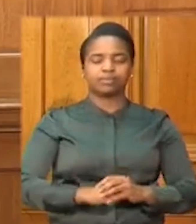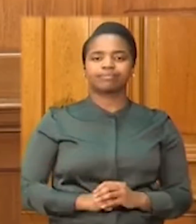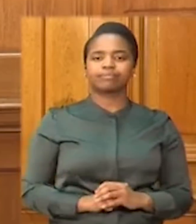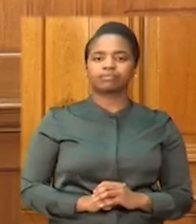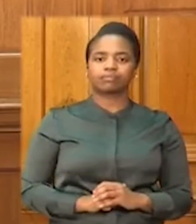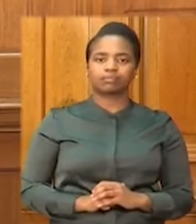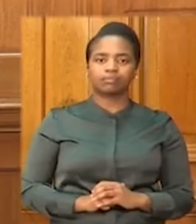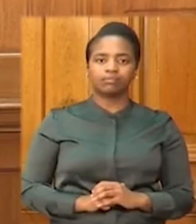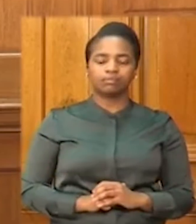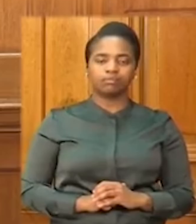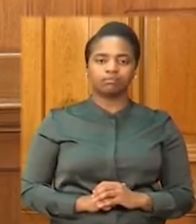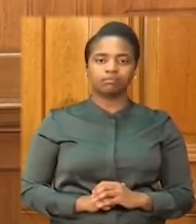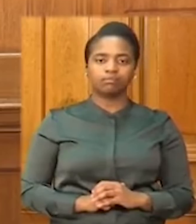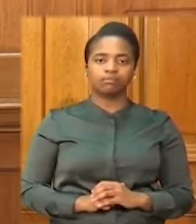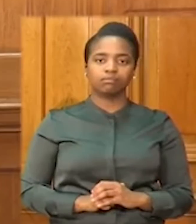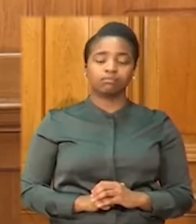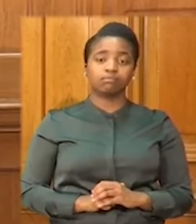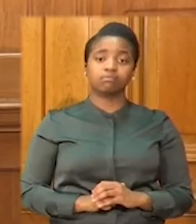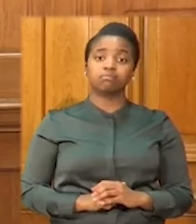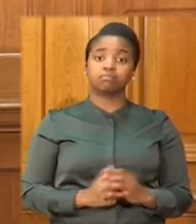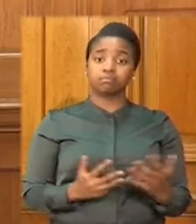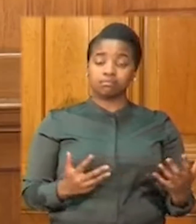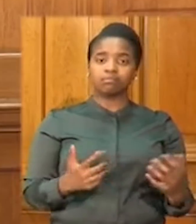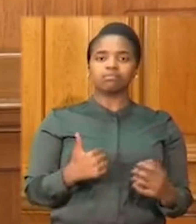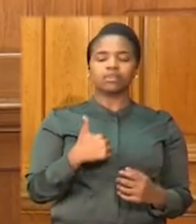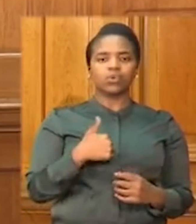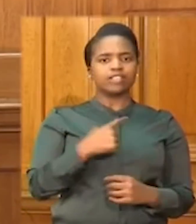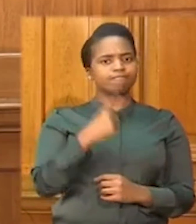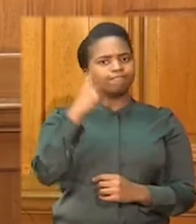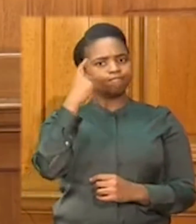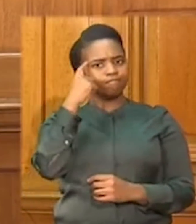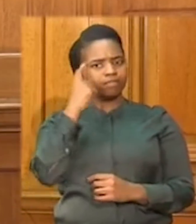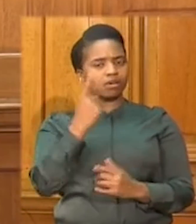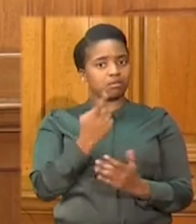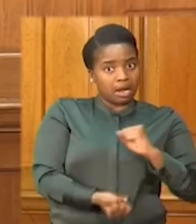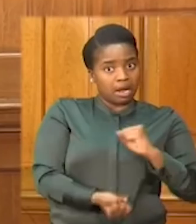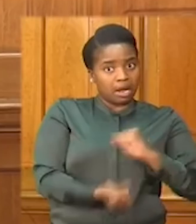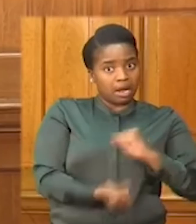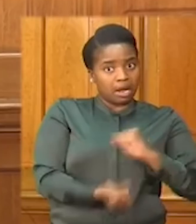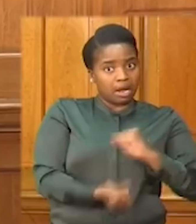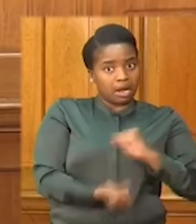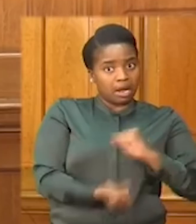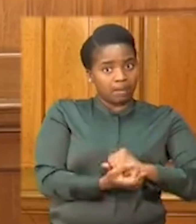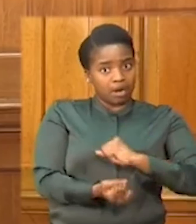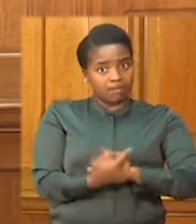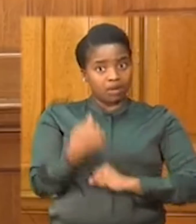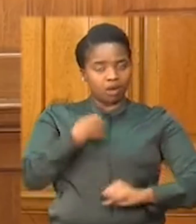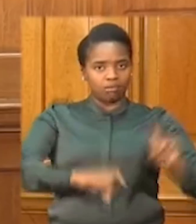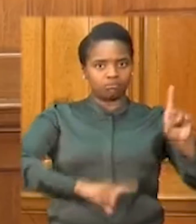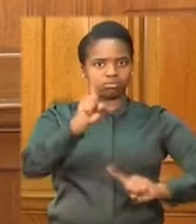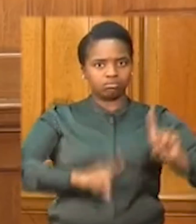If we are to successfully manage the anticipated surge in cases and